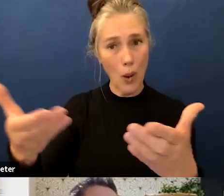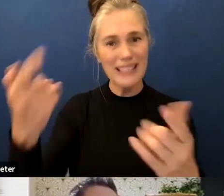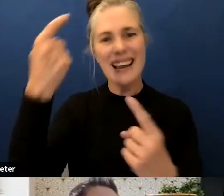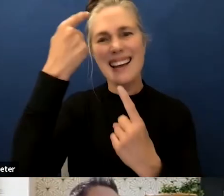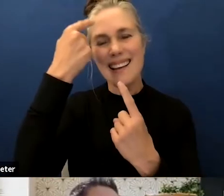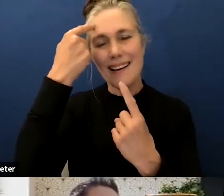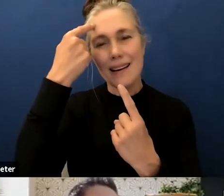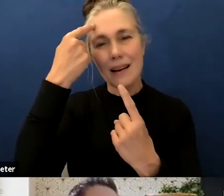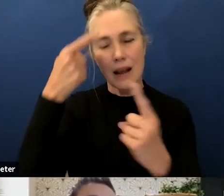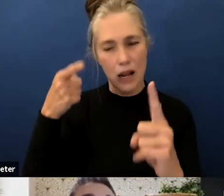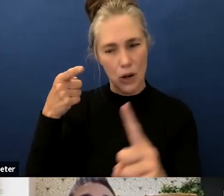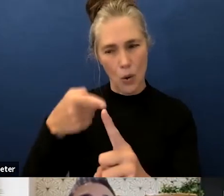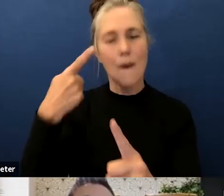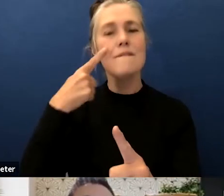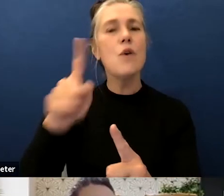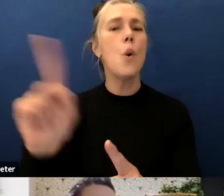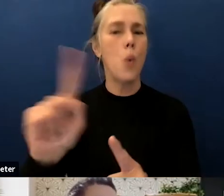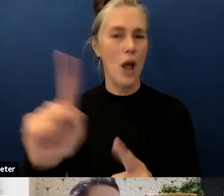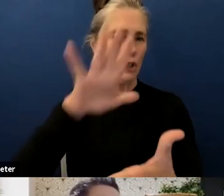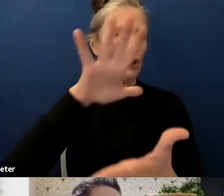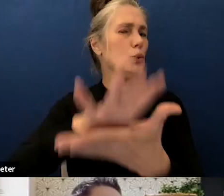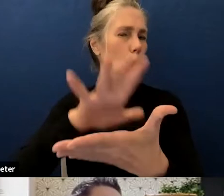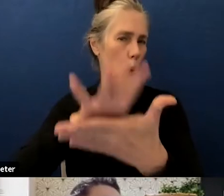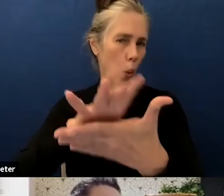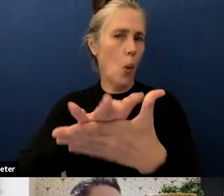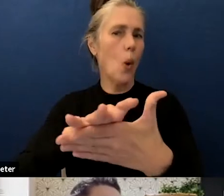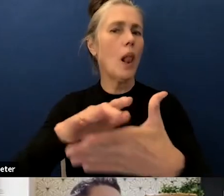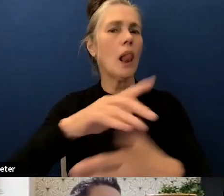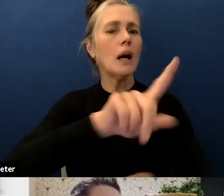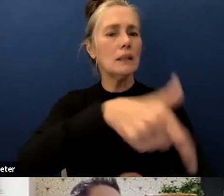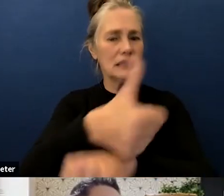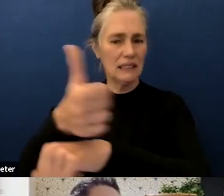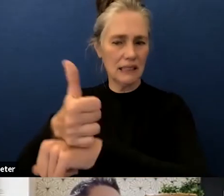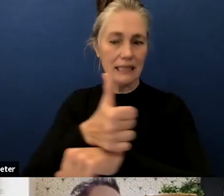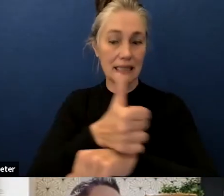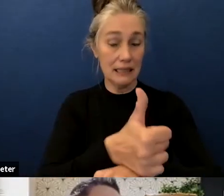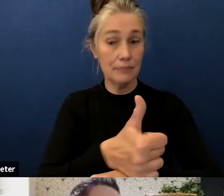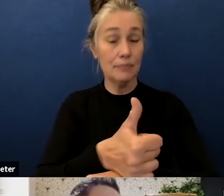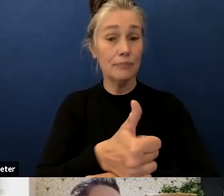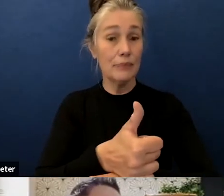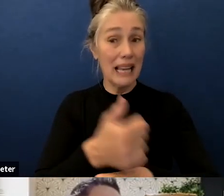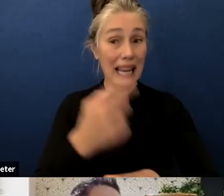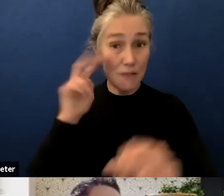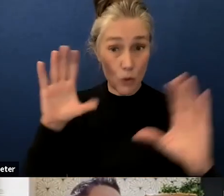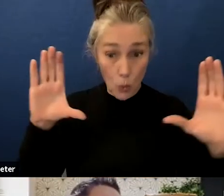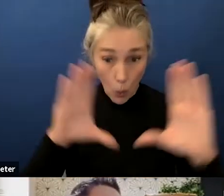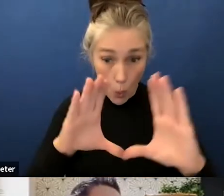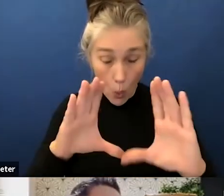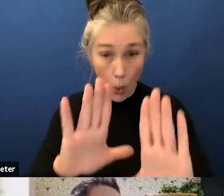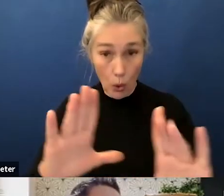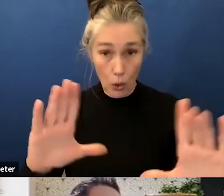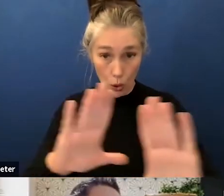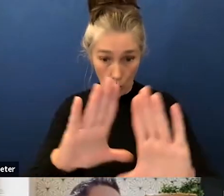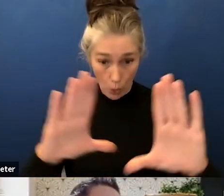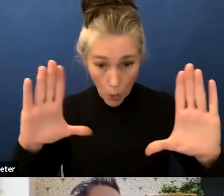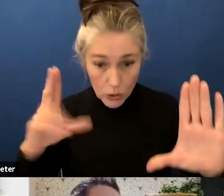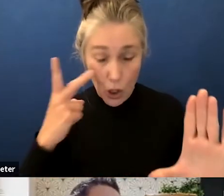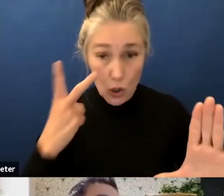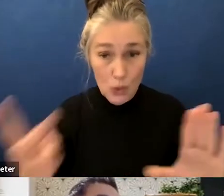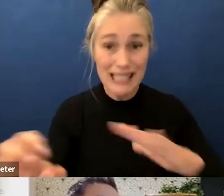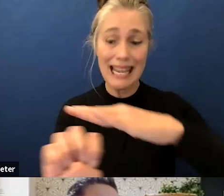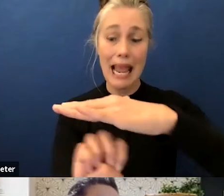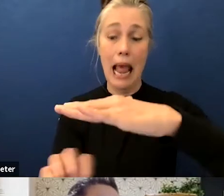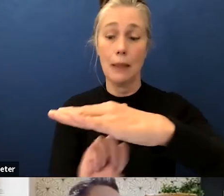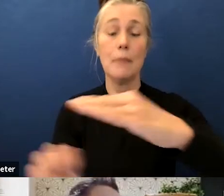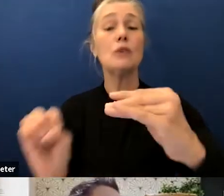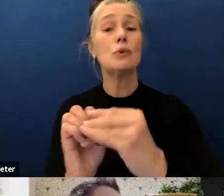uh school sites so if you were to zoom in you can see a lot of the elementary sites are are further distributed